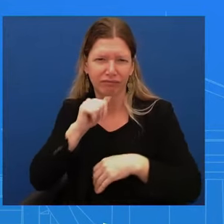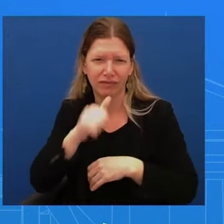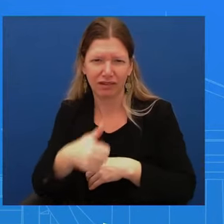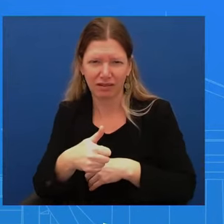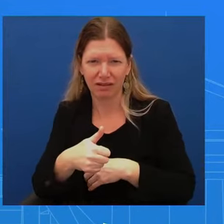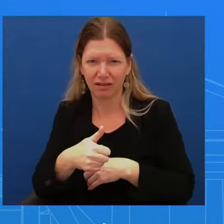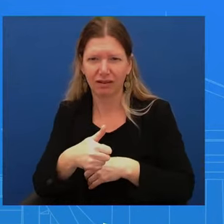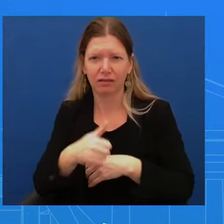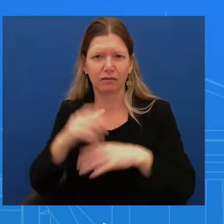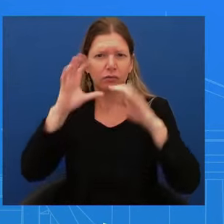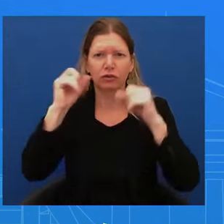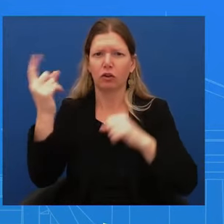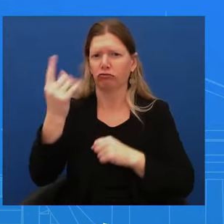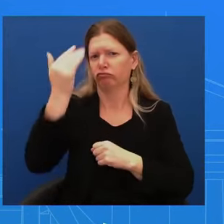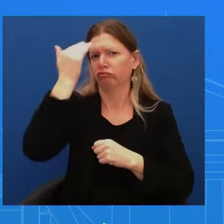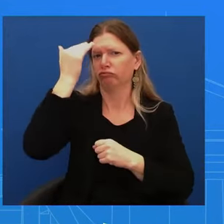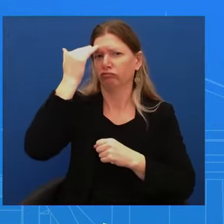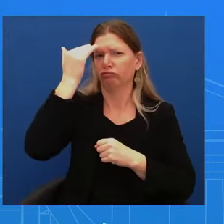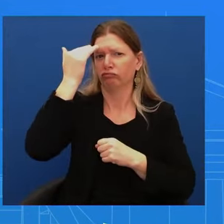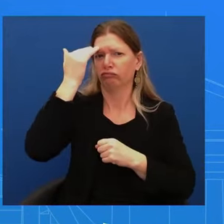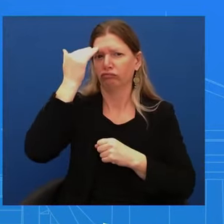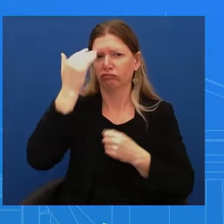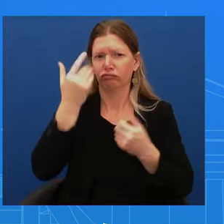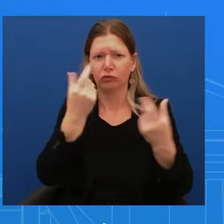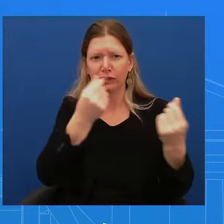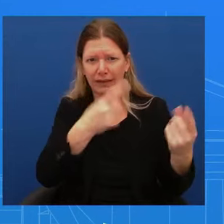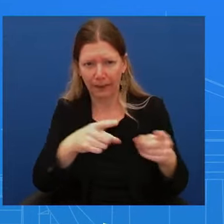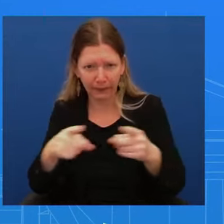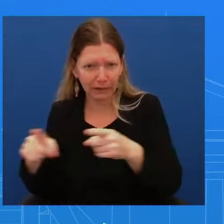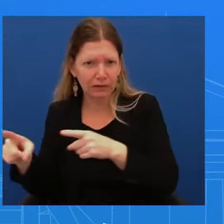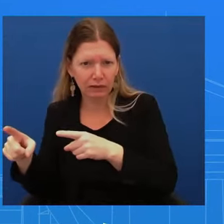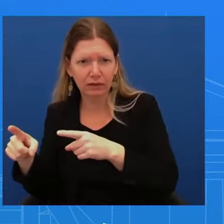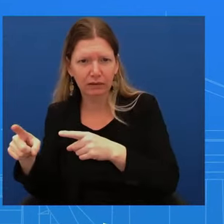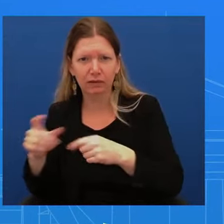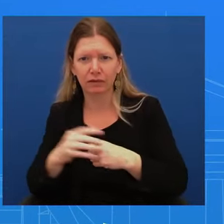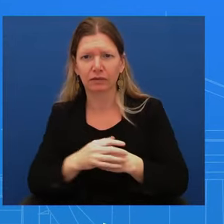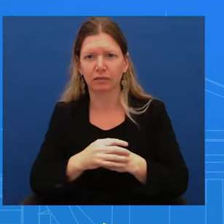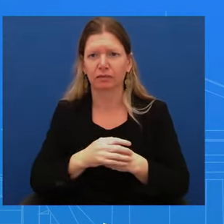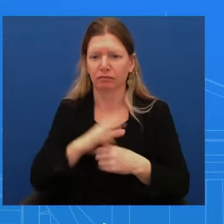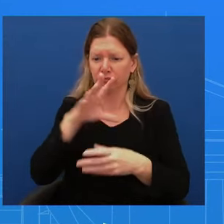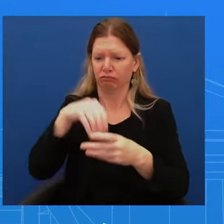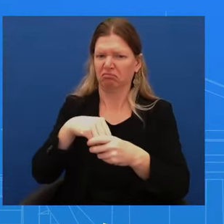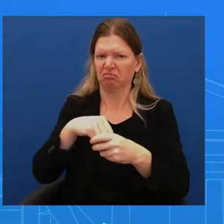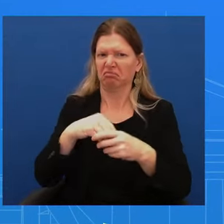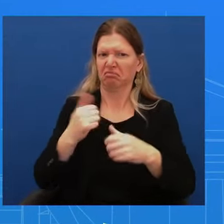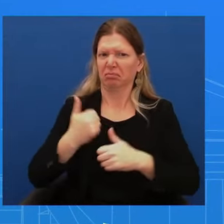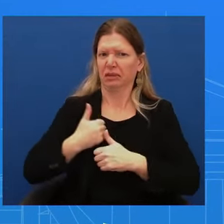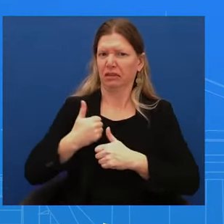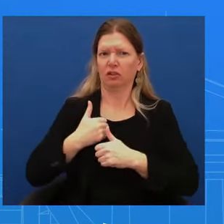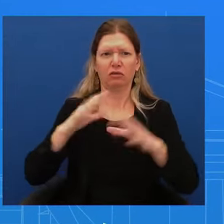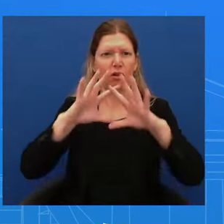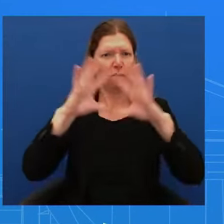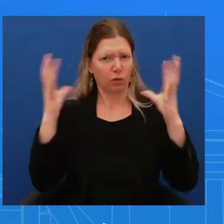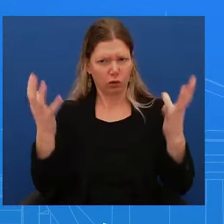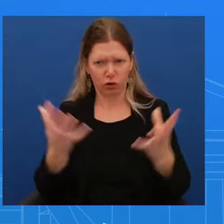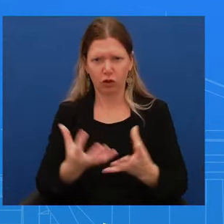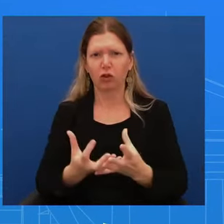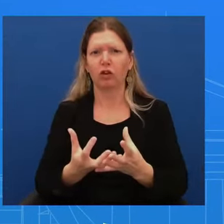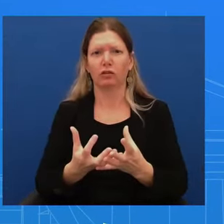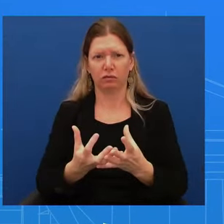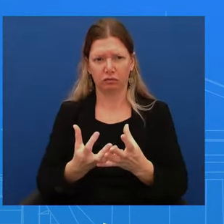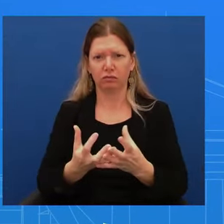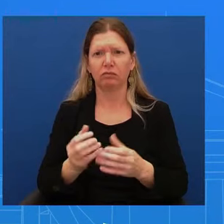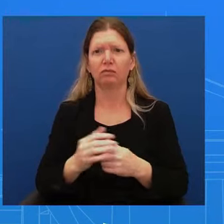military forces around the world. And over the course of those days, we did take military action, action that he approved.